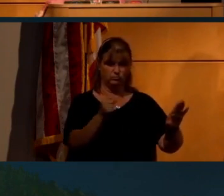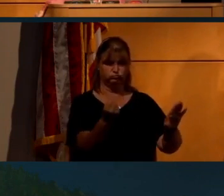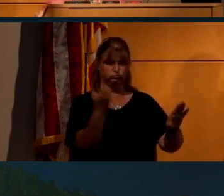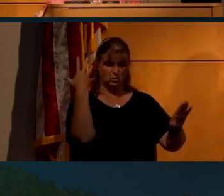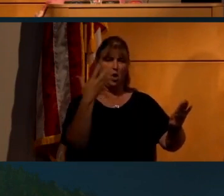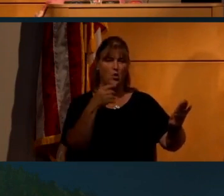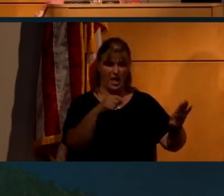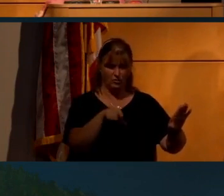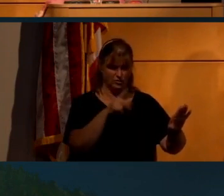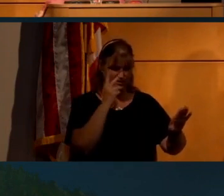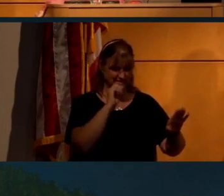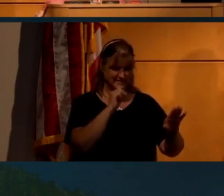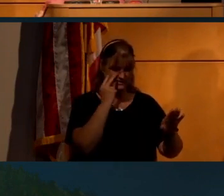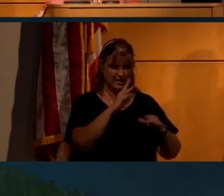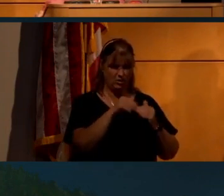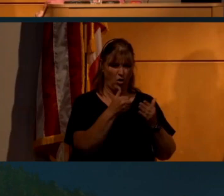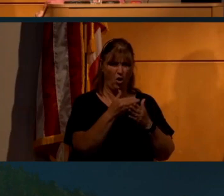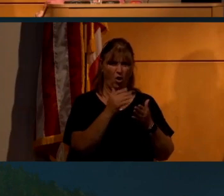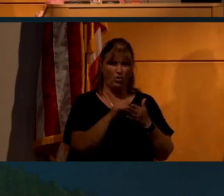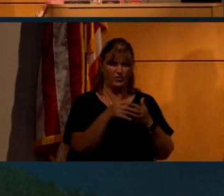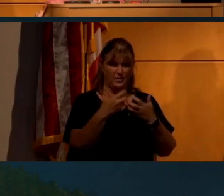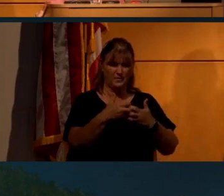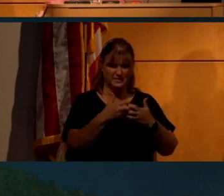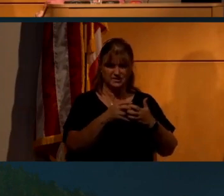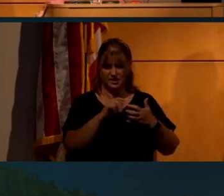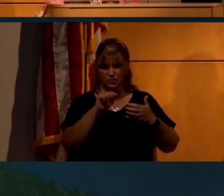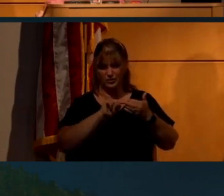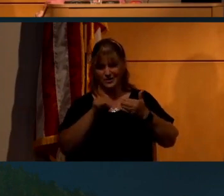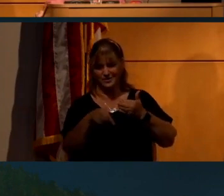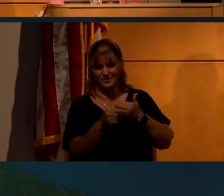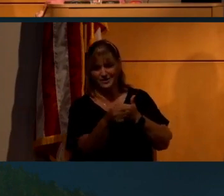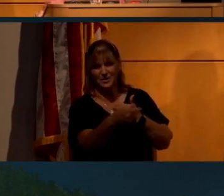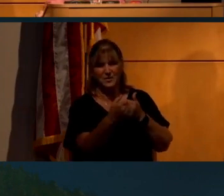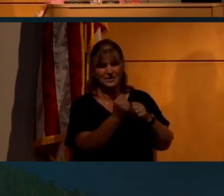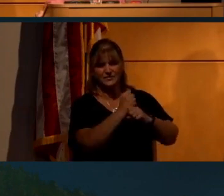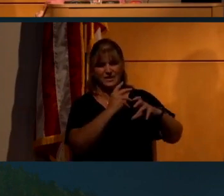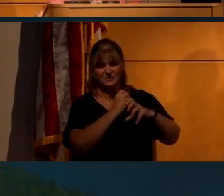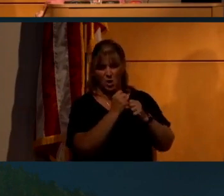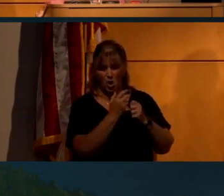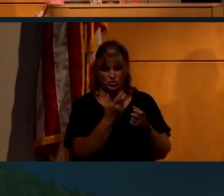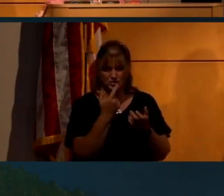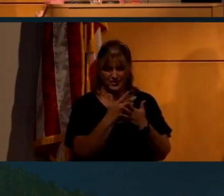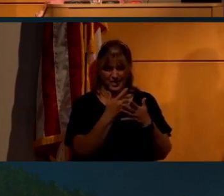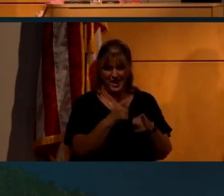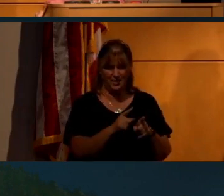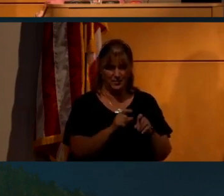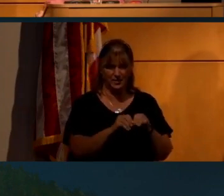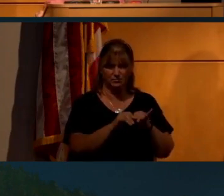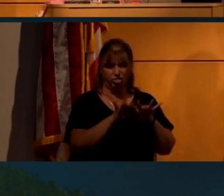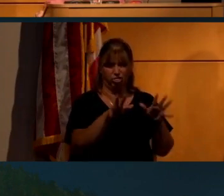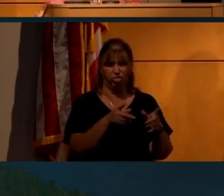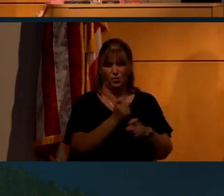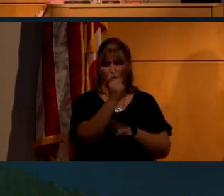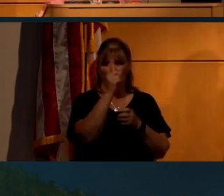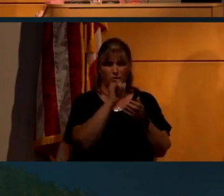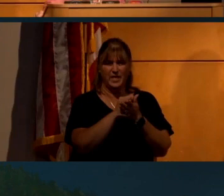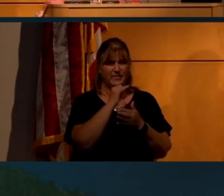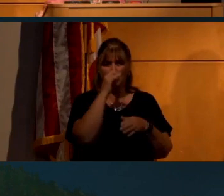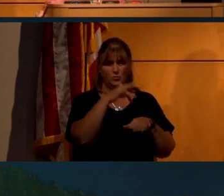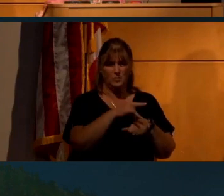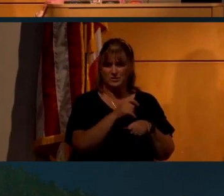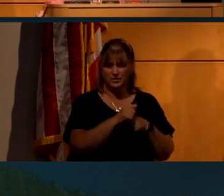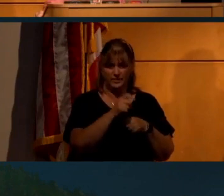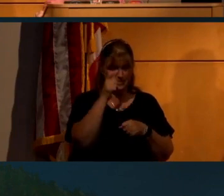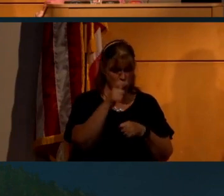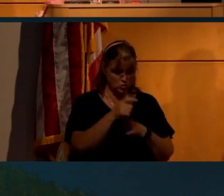see all the machinery inside because of the explosion that wound up souring that mission and they couldn't land on the